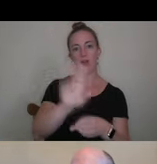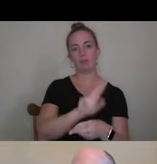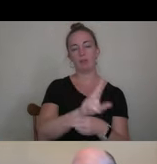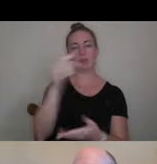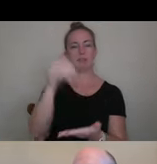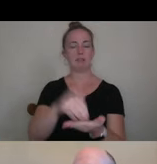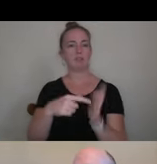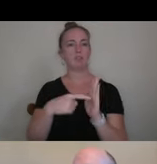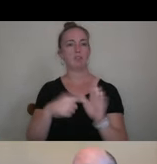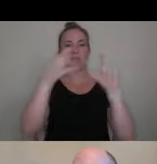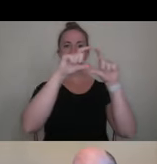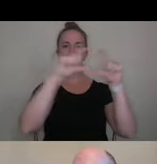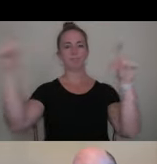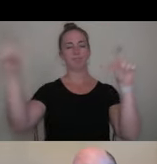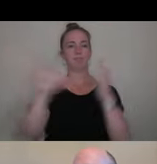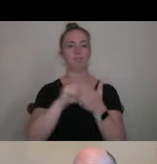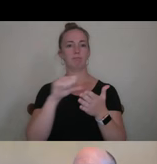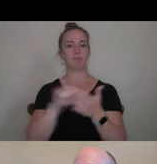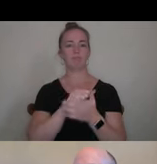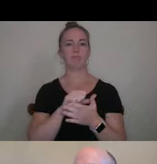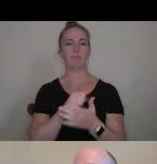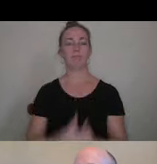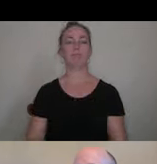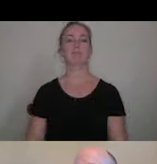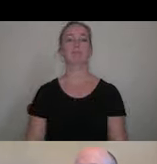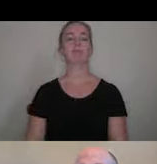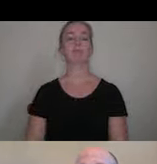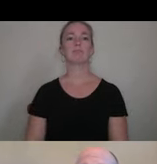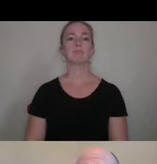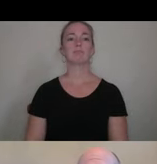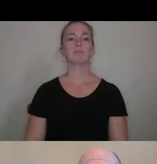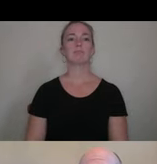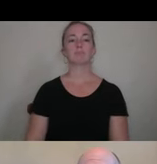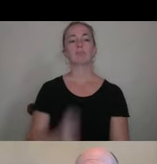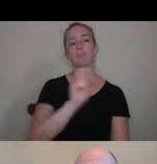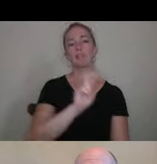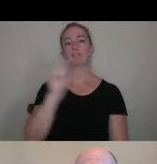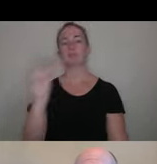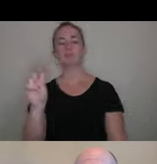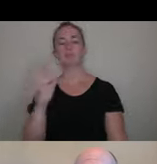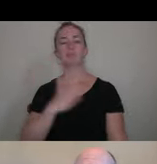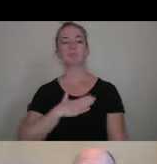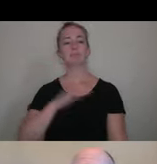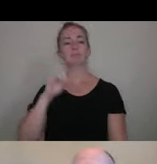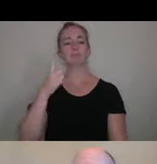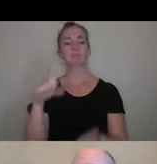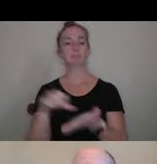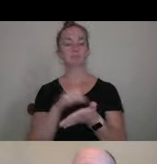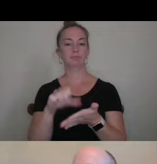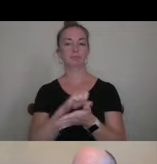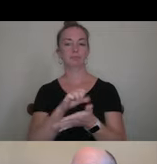show you just the banner page, uh, banner of that particular page. And I'm going to bounce back to my first page.